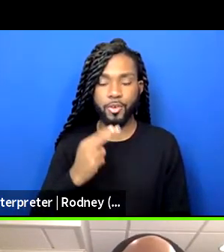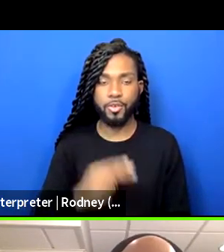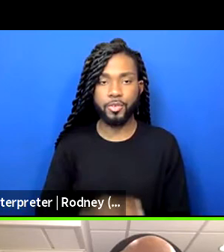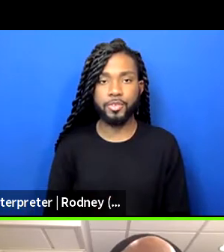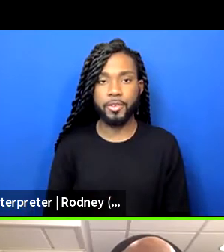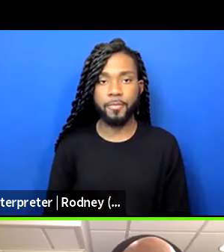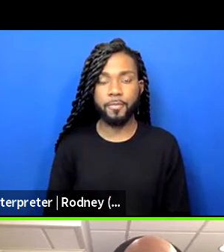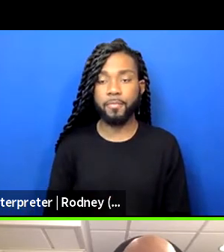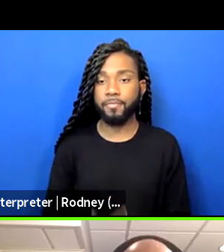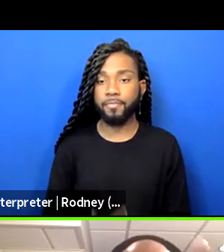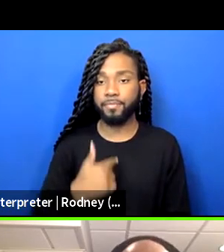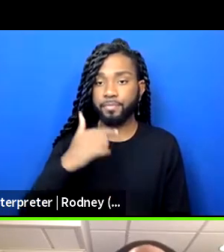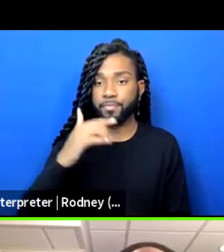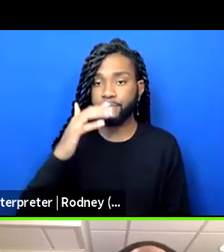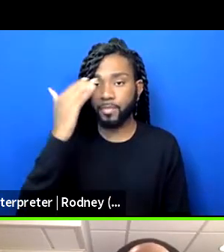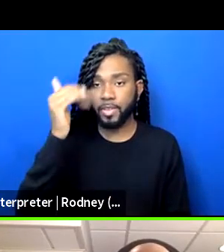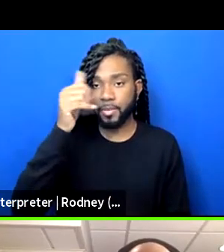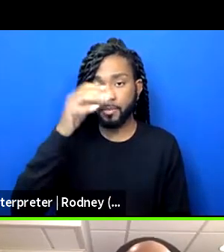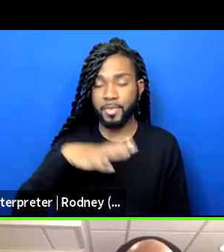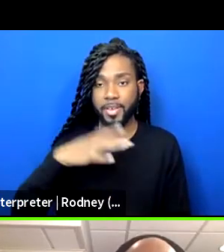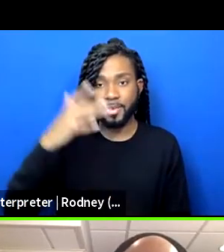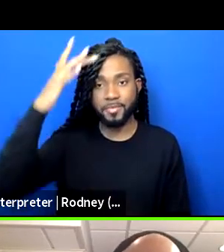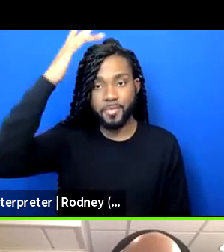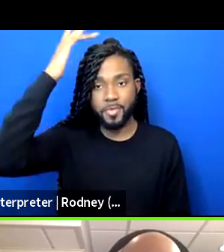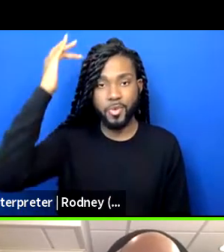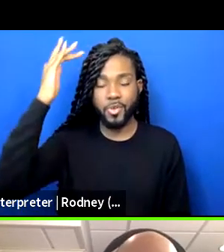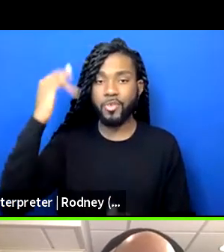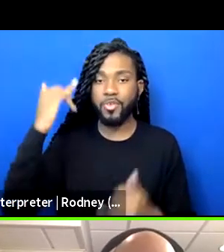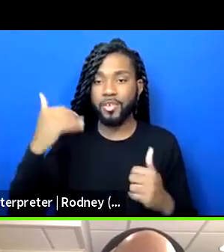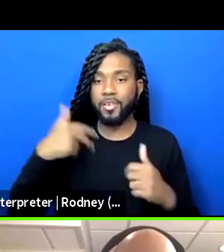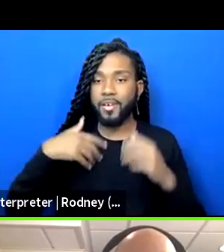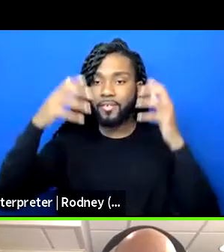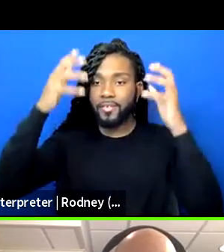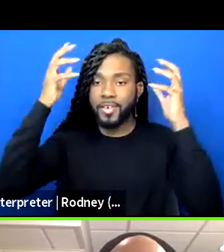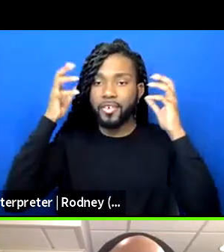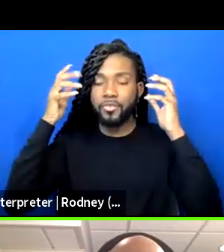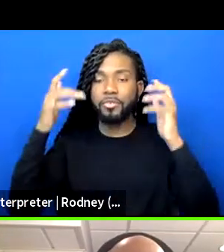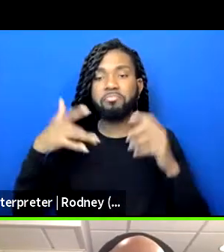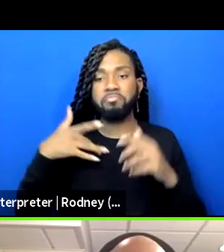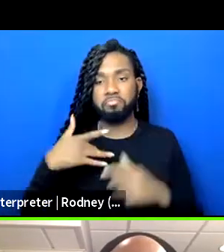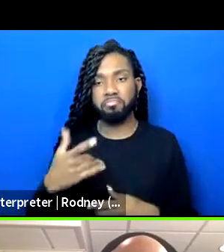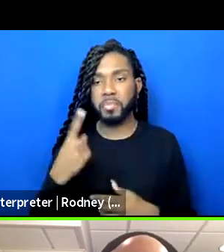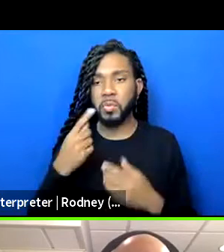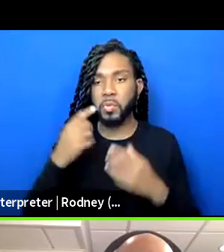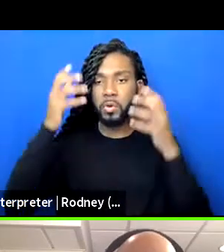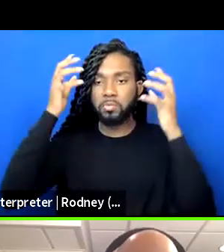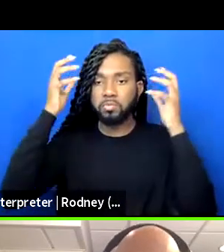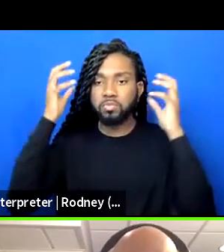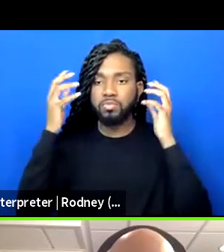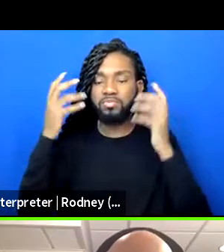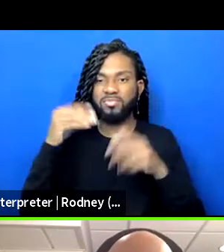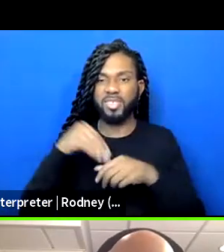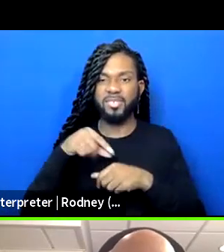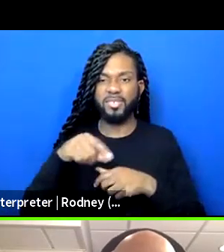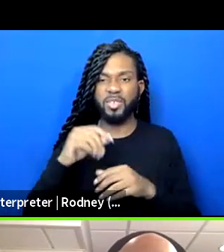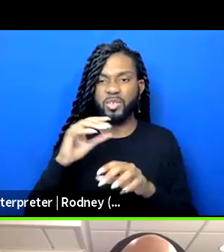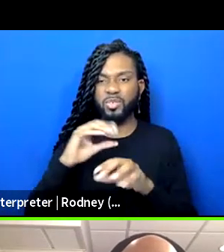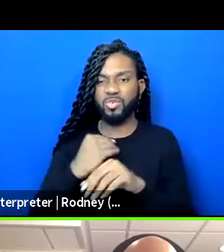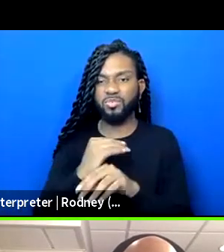Black man, bald head, currently wearing headphones, usually wearing headphones in his current Zoom environment.